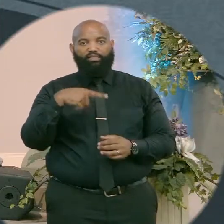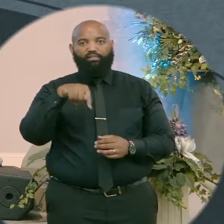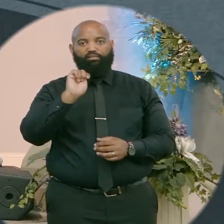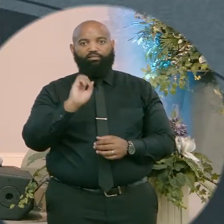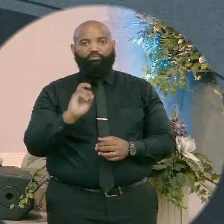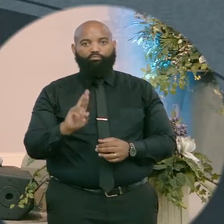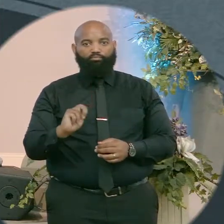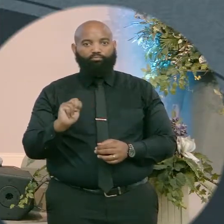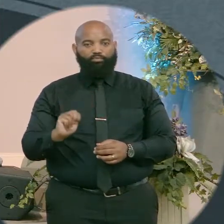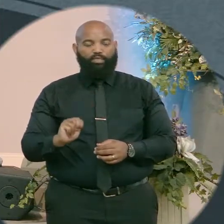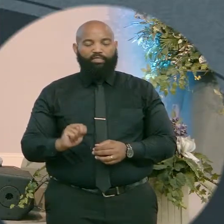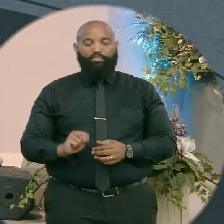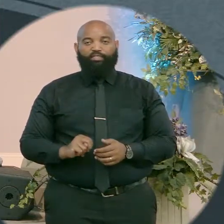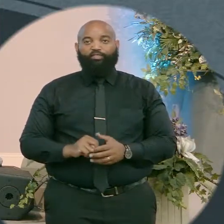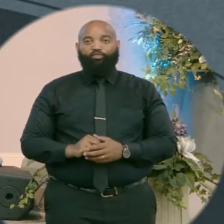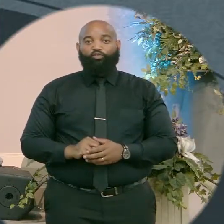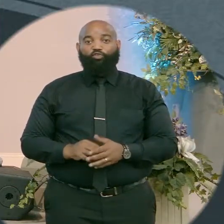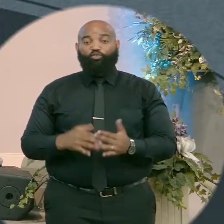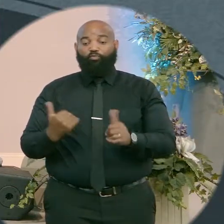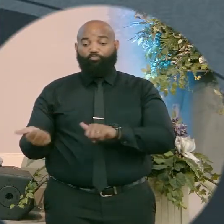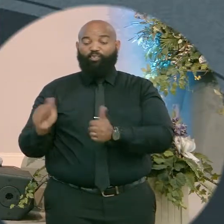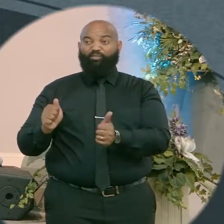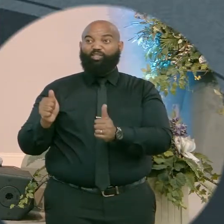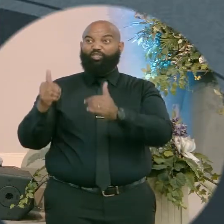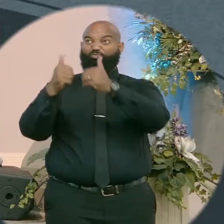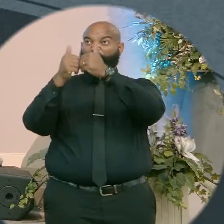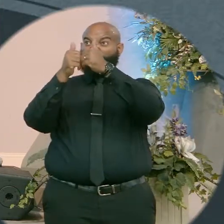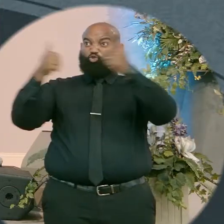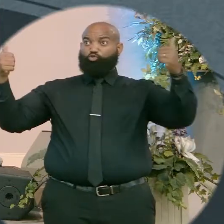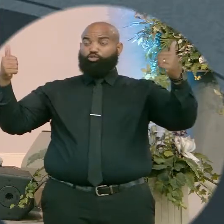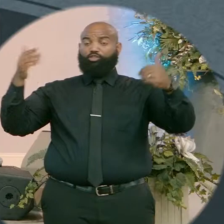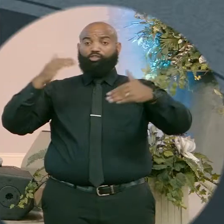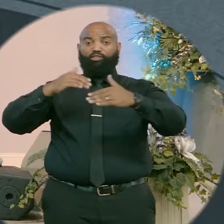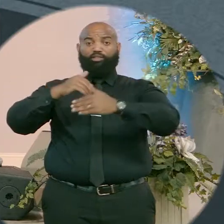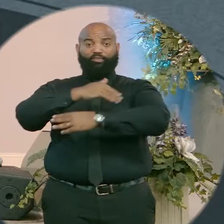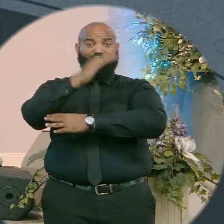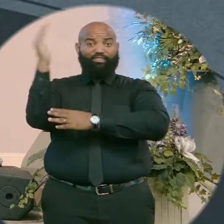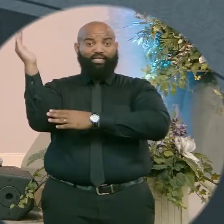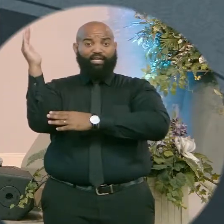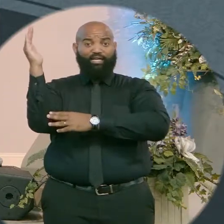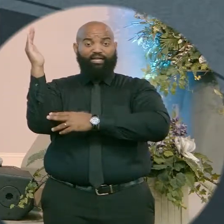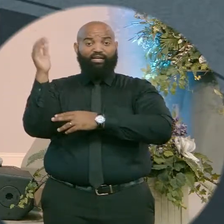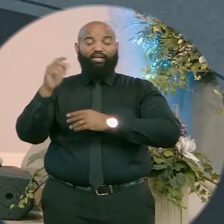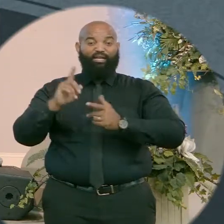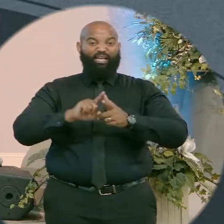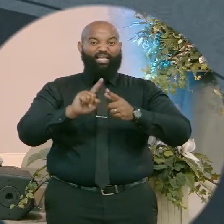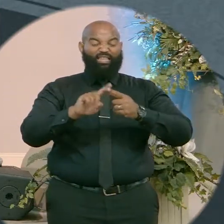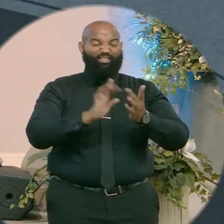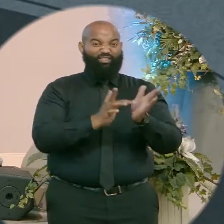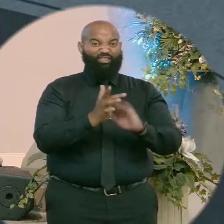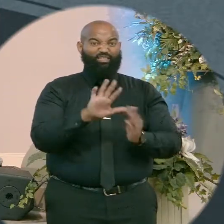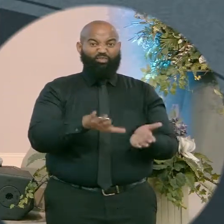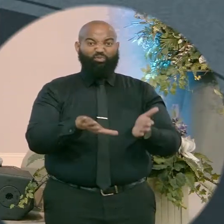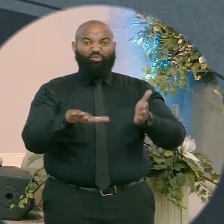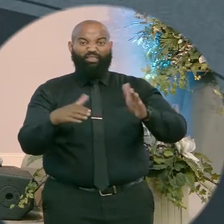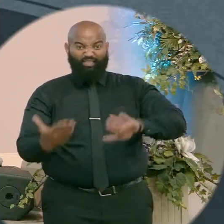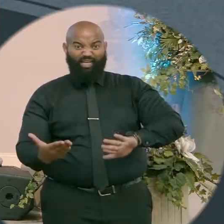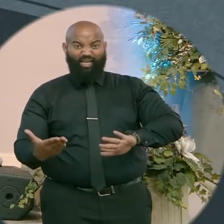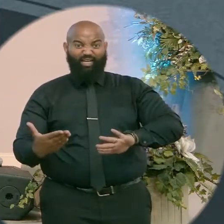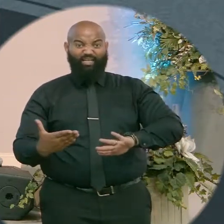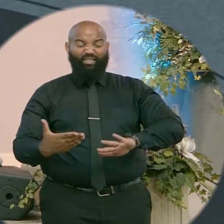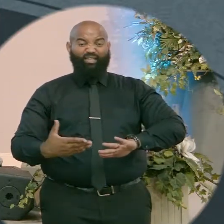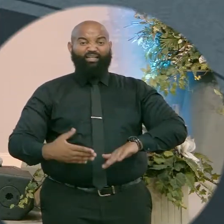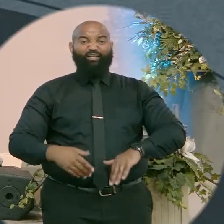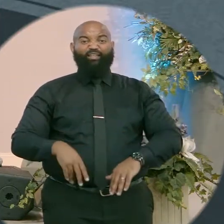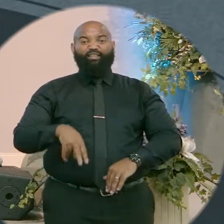where God supernaturally intervenes and acts and does a visible sign of who this is.